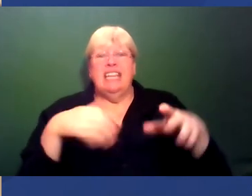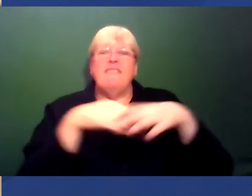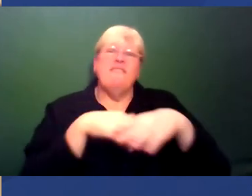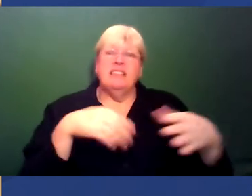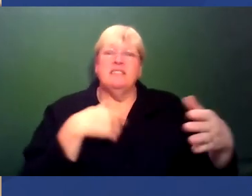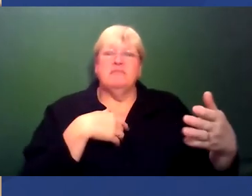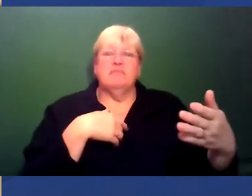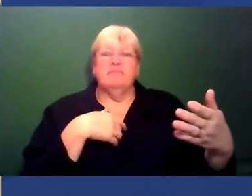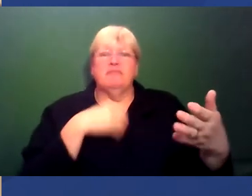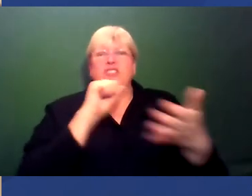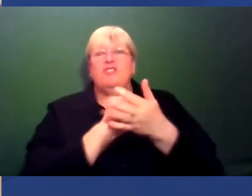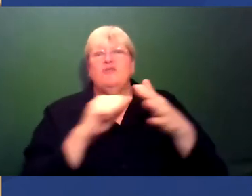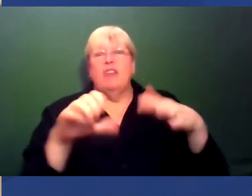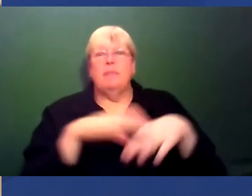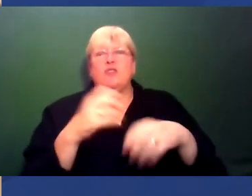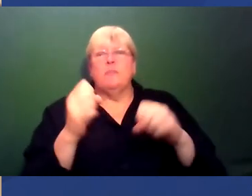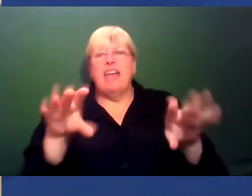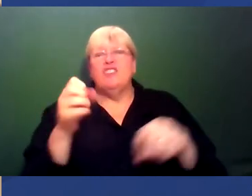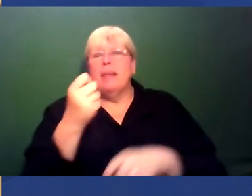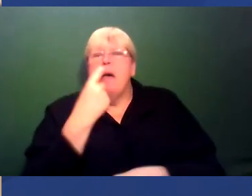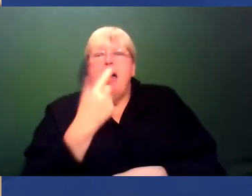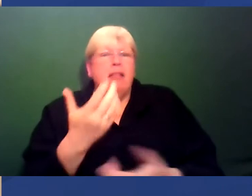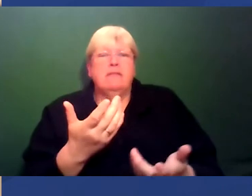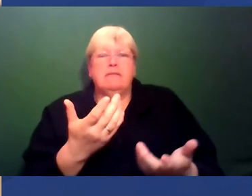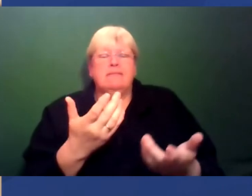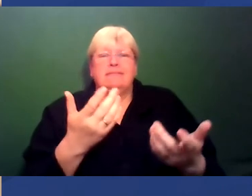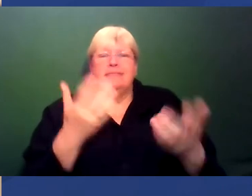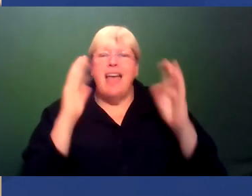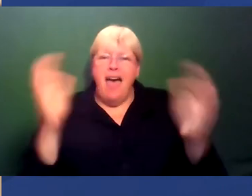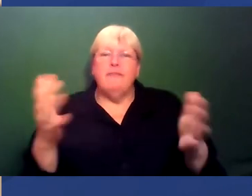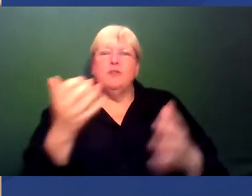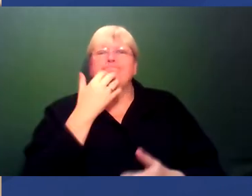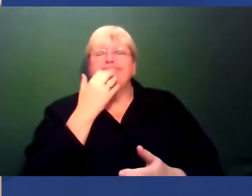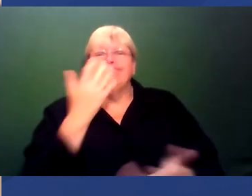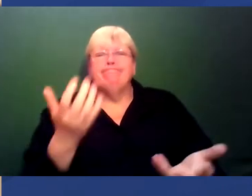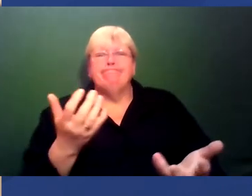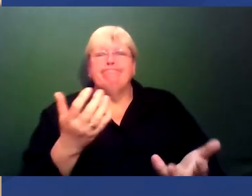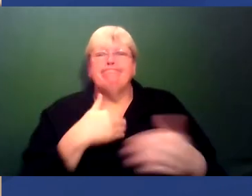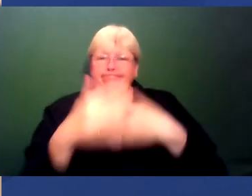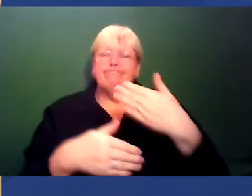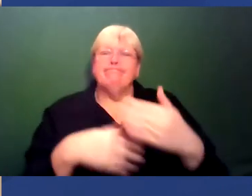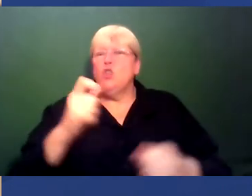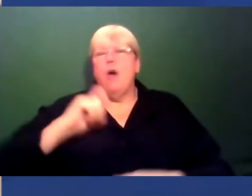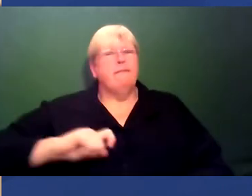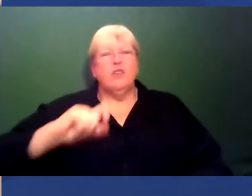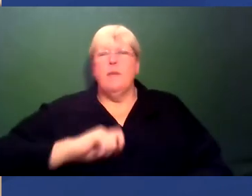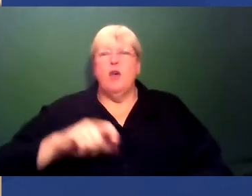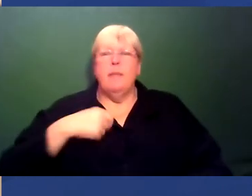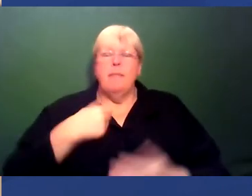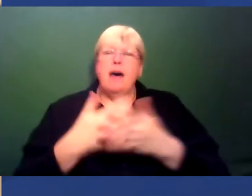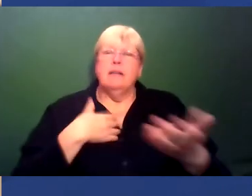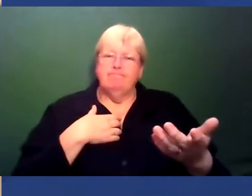or taking a magic pill some of those things like you know you're going to have to do a little bit more uncomfortable work to get to where